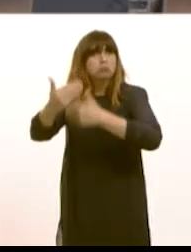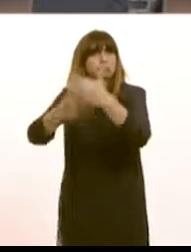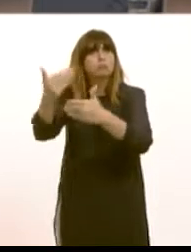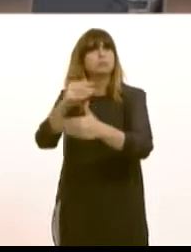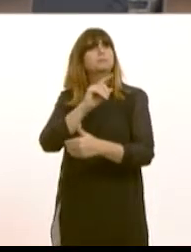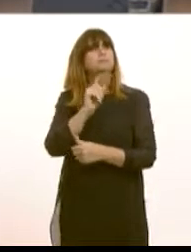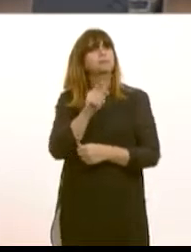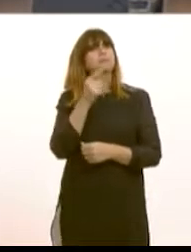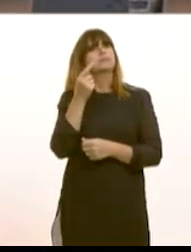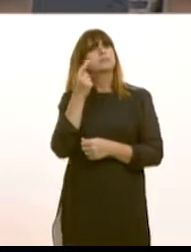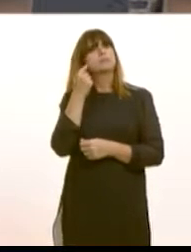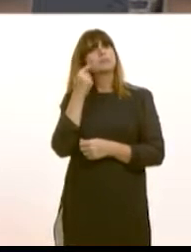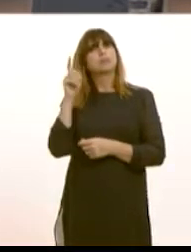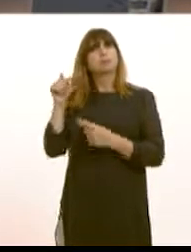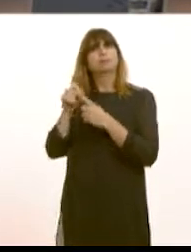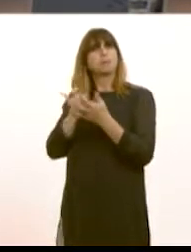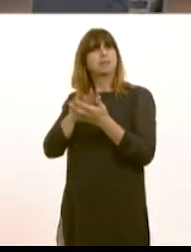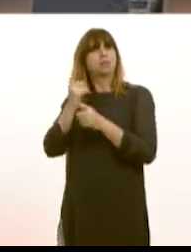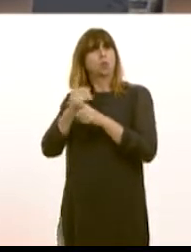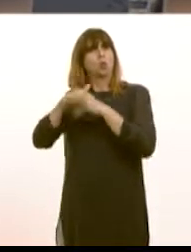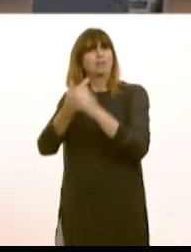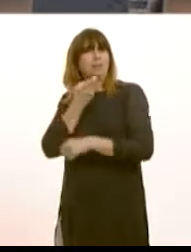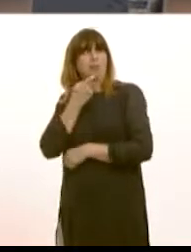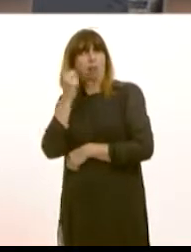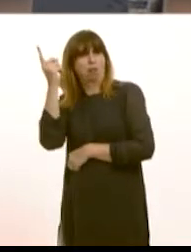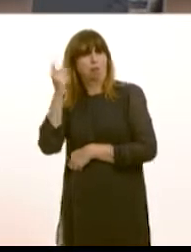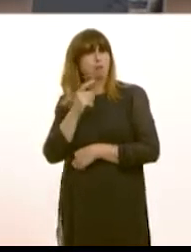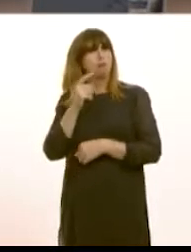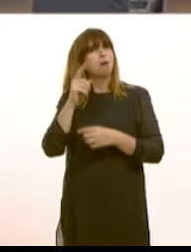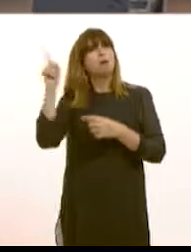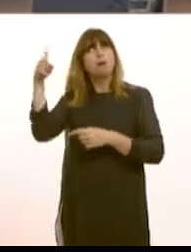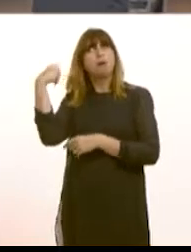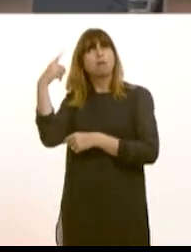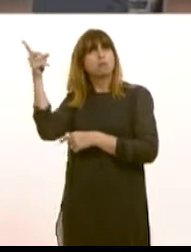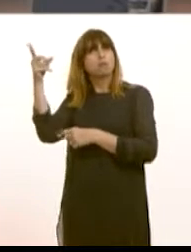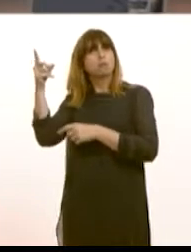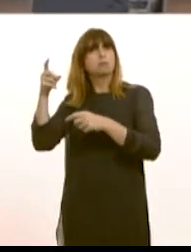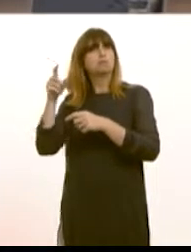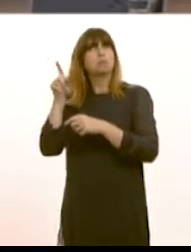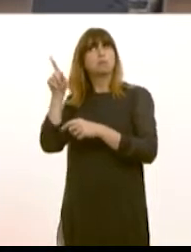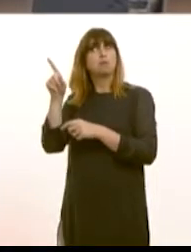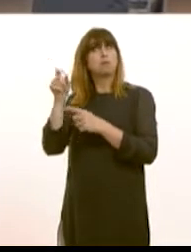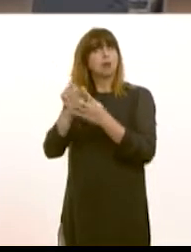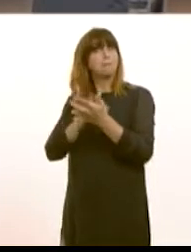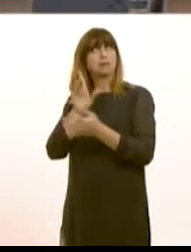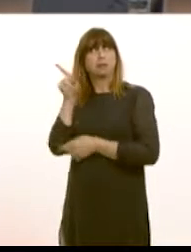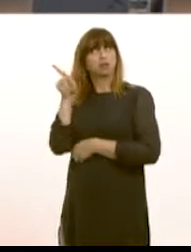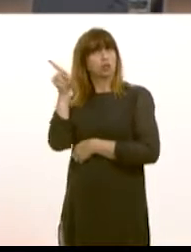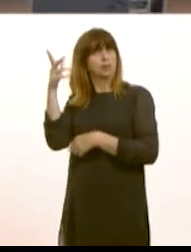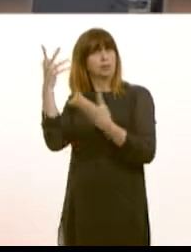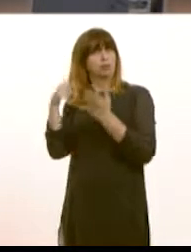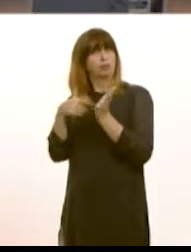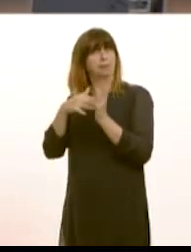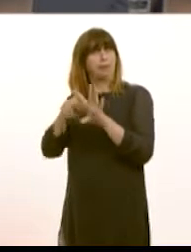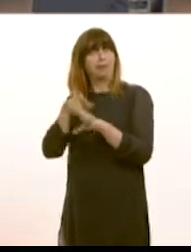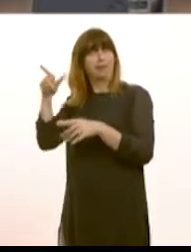about the steel, and you've already highly, partly mentioned this afternoon, the issue of the UK government's position. Did she indicate that they would actually be working to